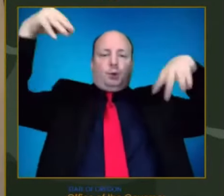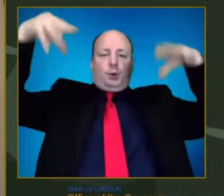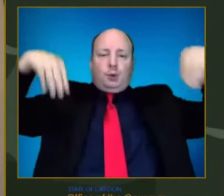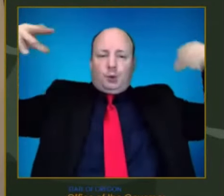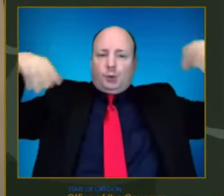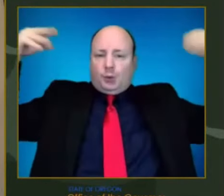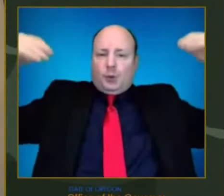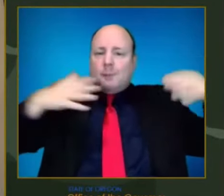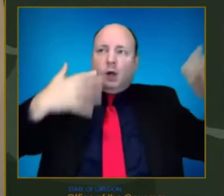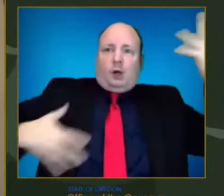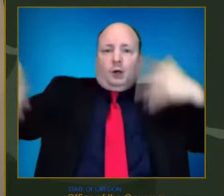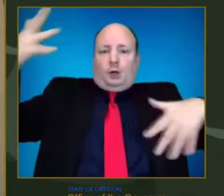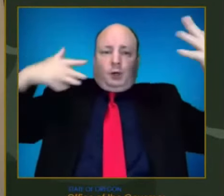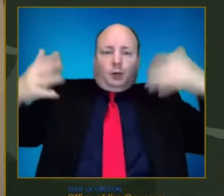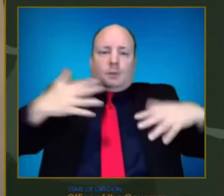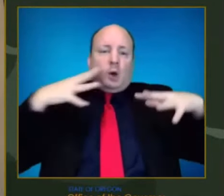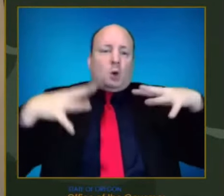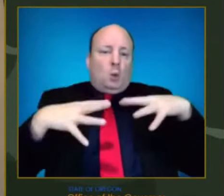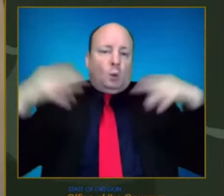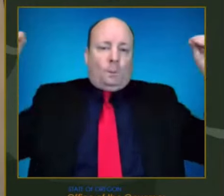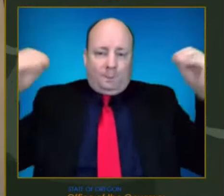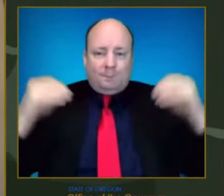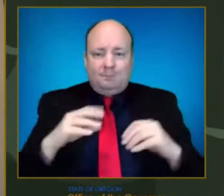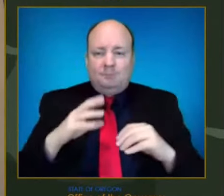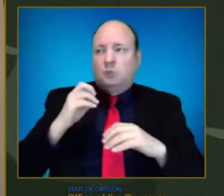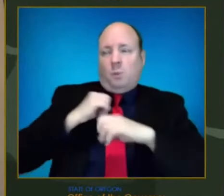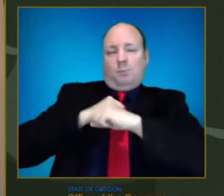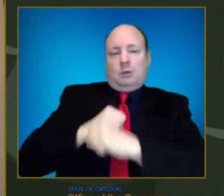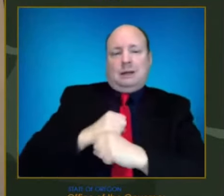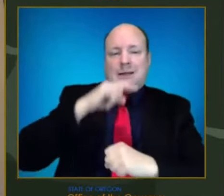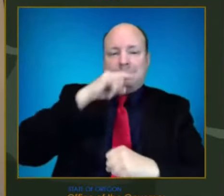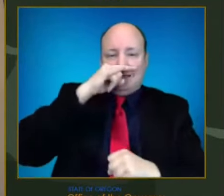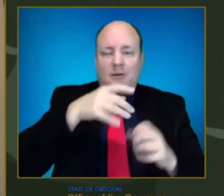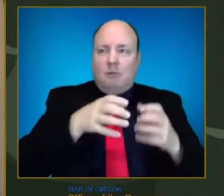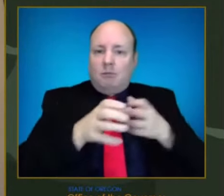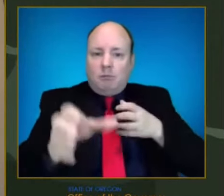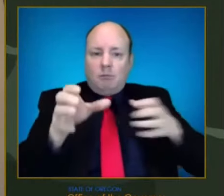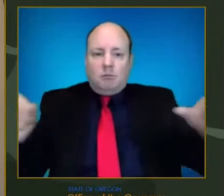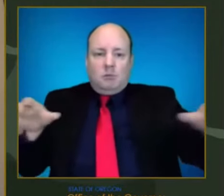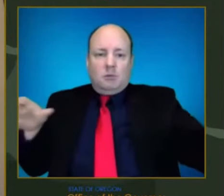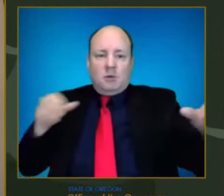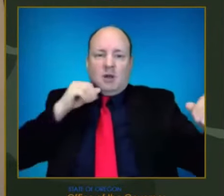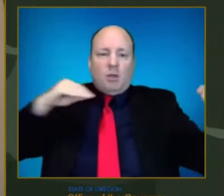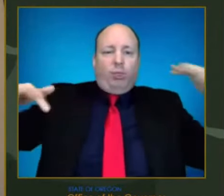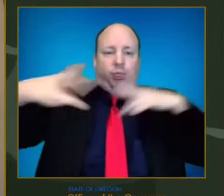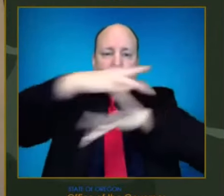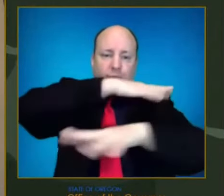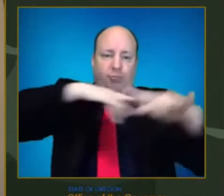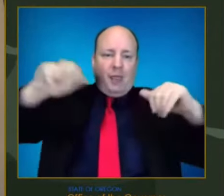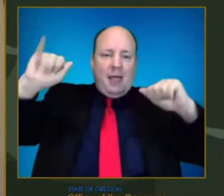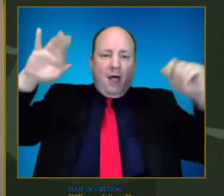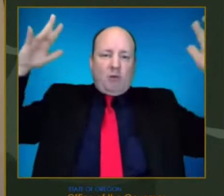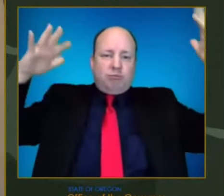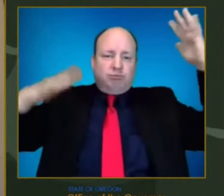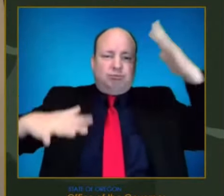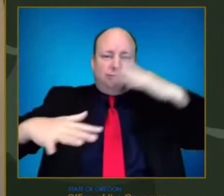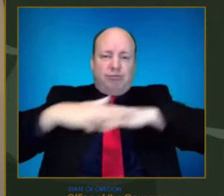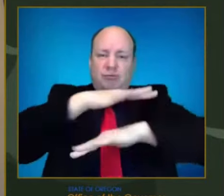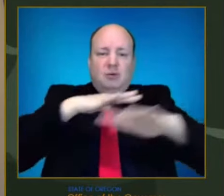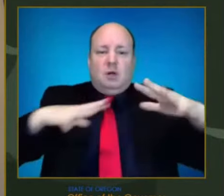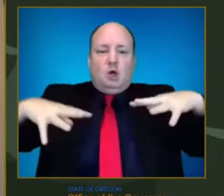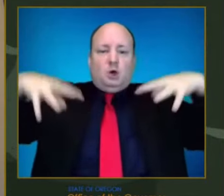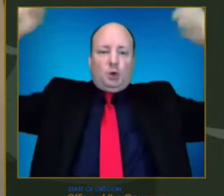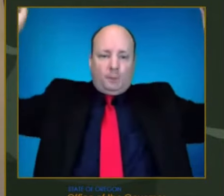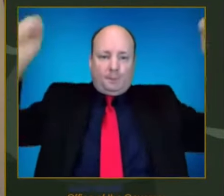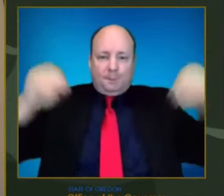when it's safe to do so. These measures taken together make school probably the least likely place where students, where children will get